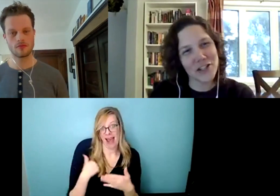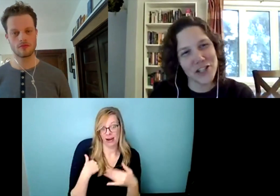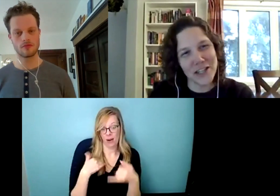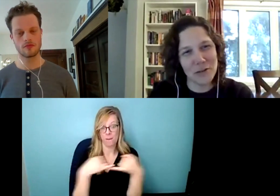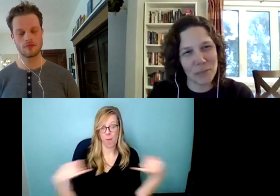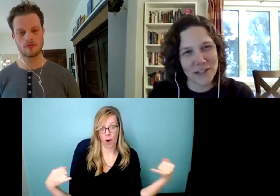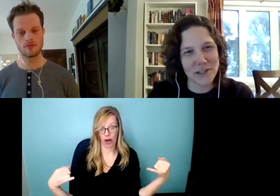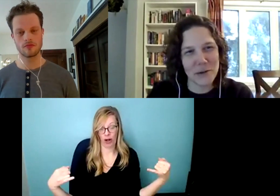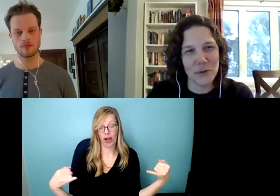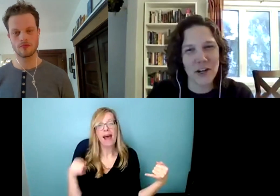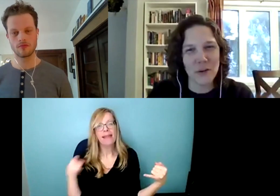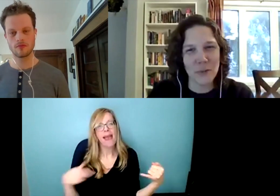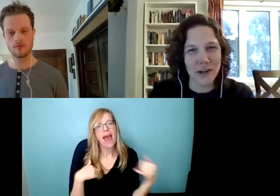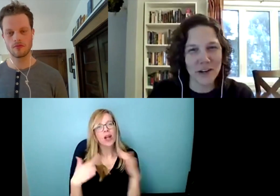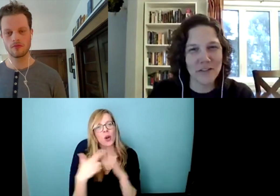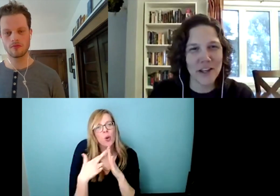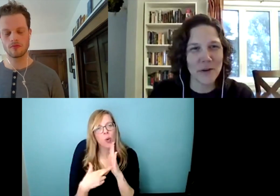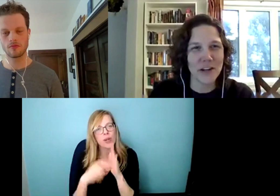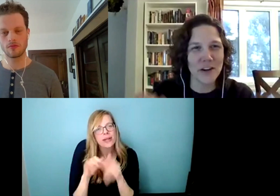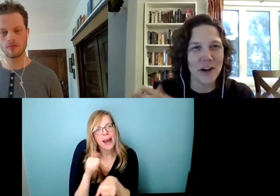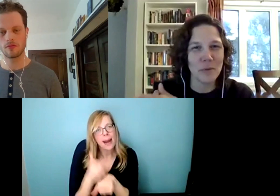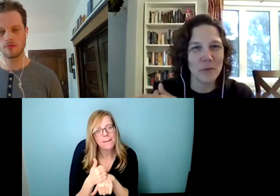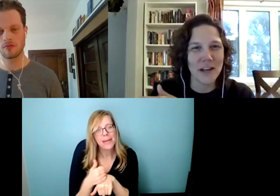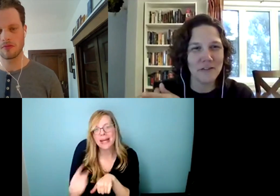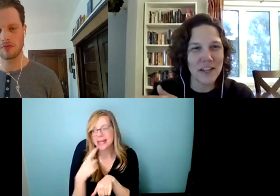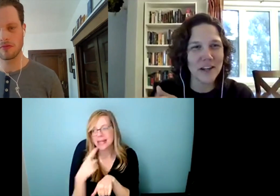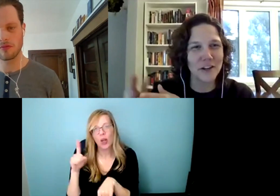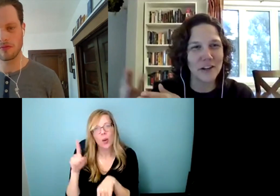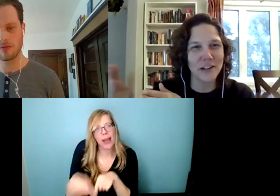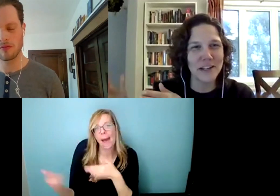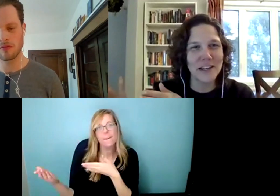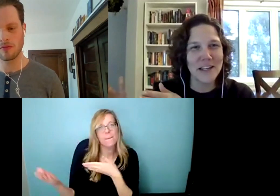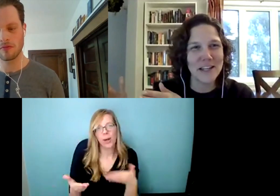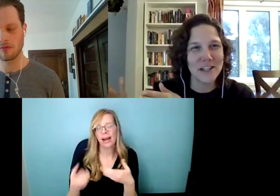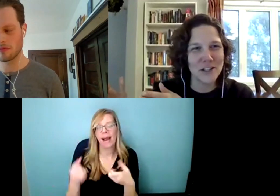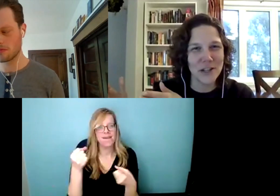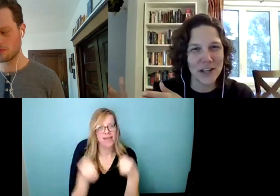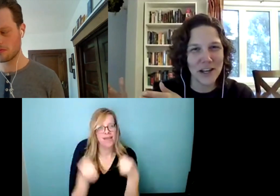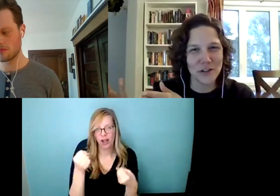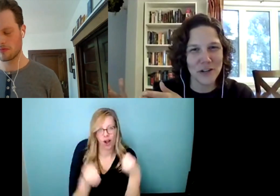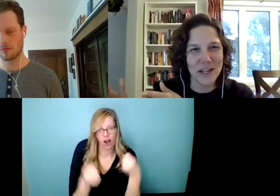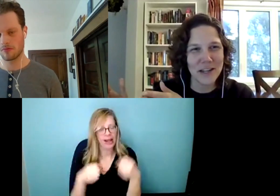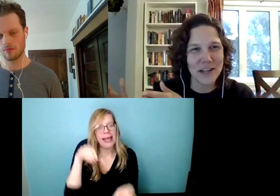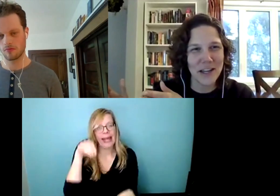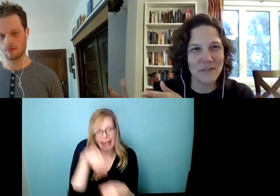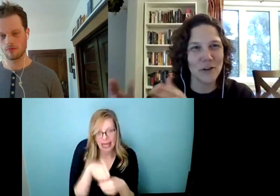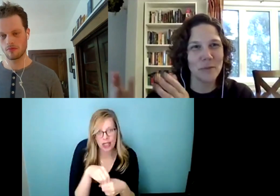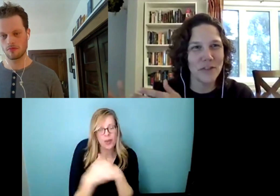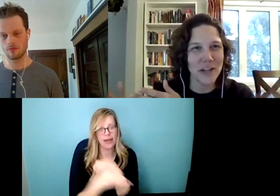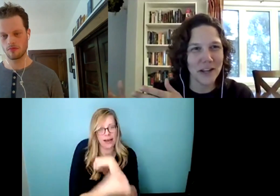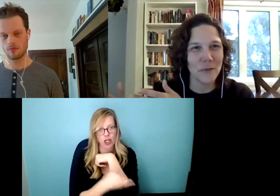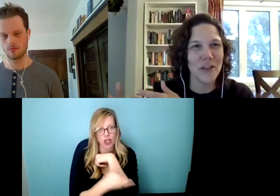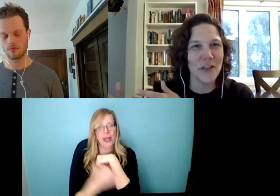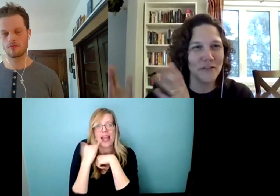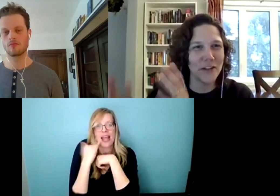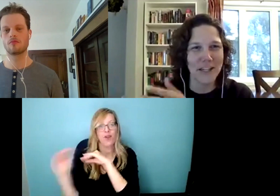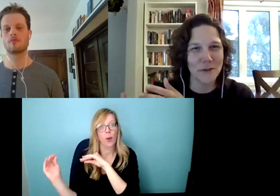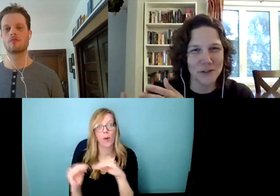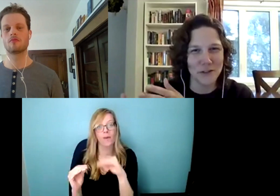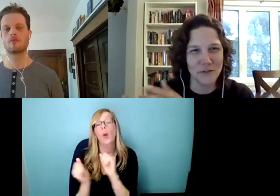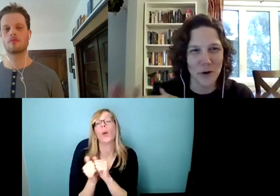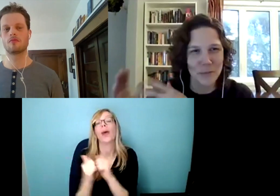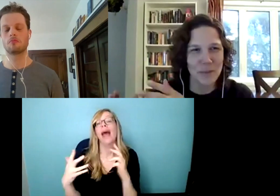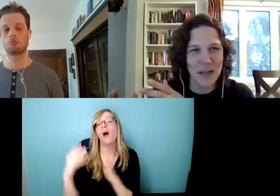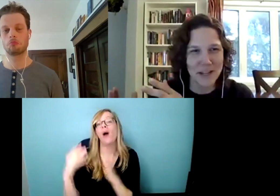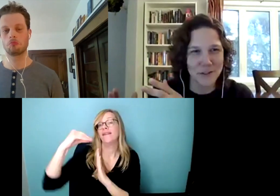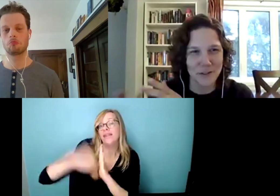regulation in place that we were not aware of that you cannot bring a vehicle into the country if you're moving without filling out